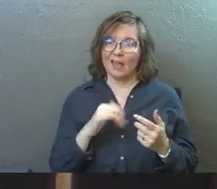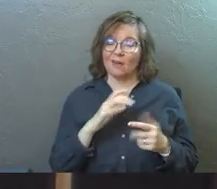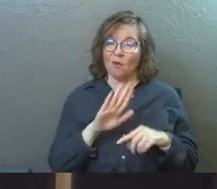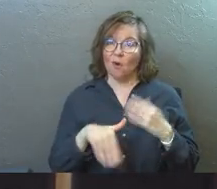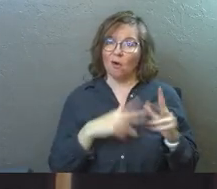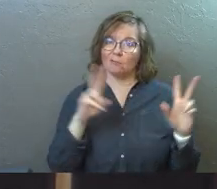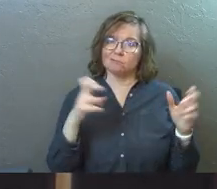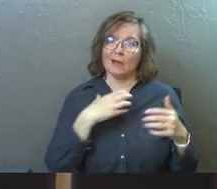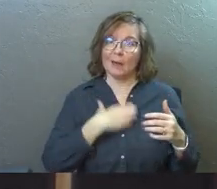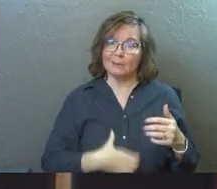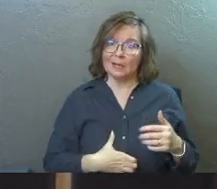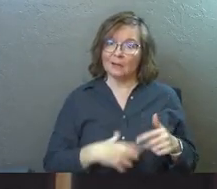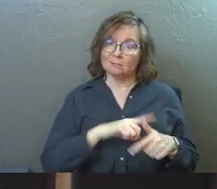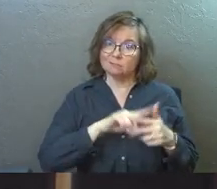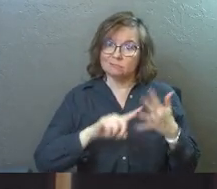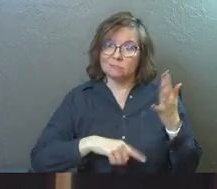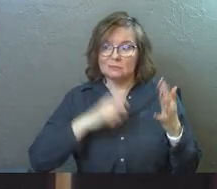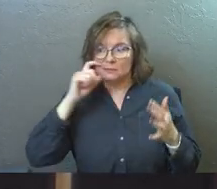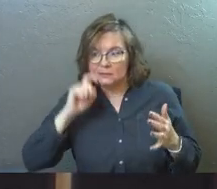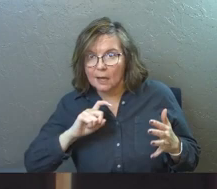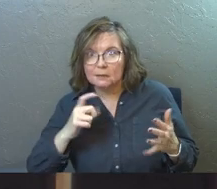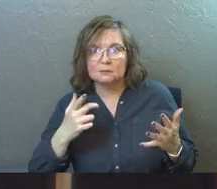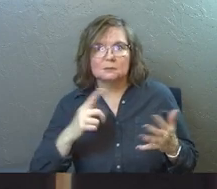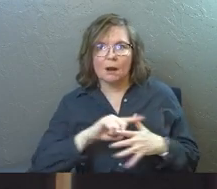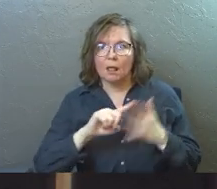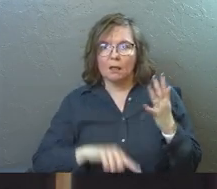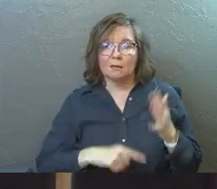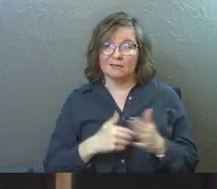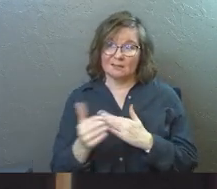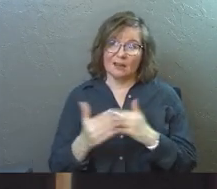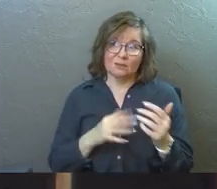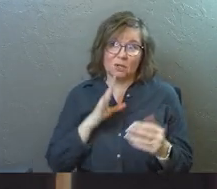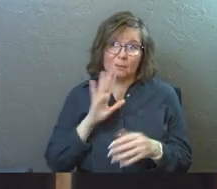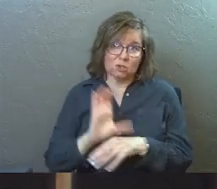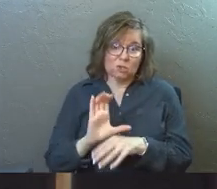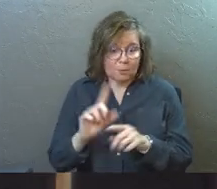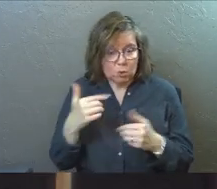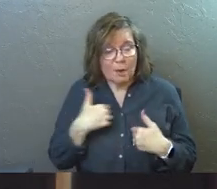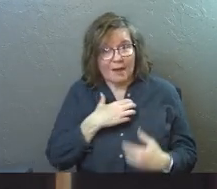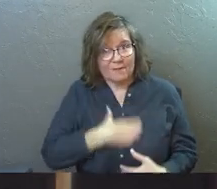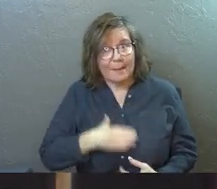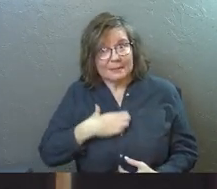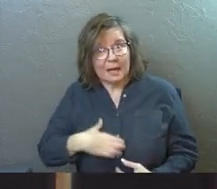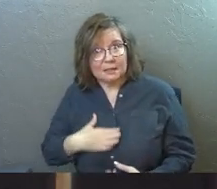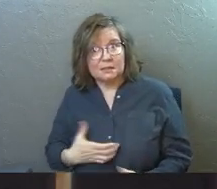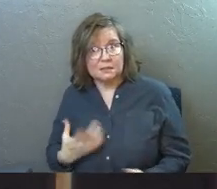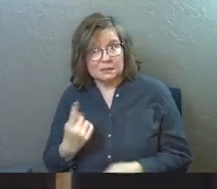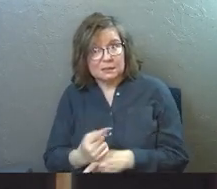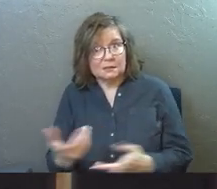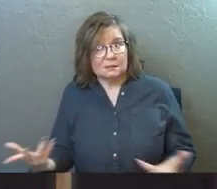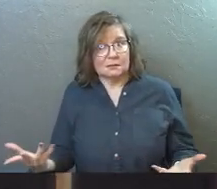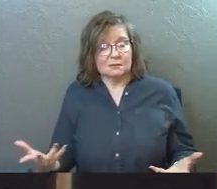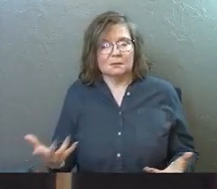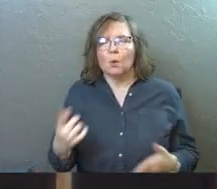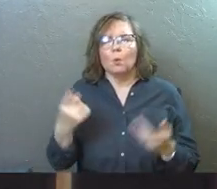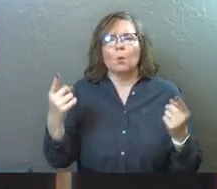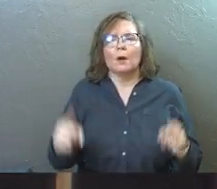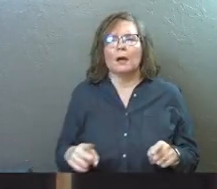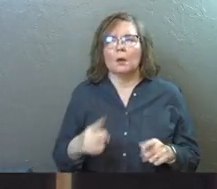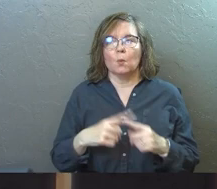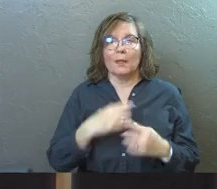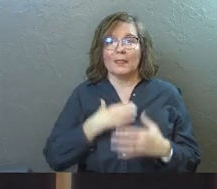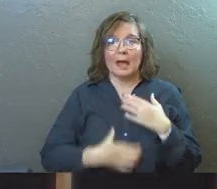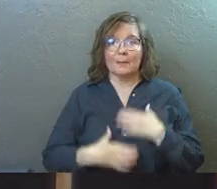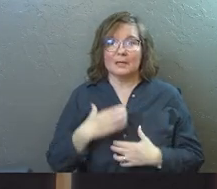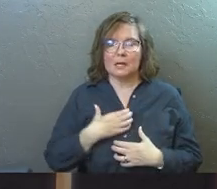You got an appetite for sex. Yes. These are uncomfortable to talk about in church, but you got appetites. Yes. What happens when